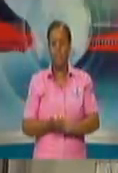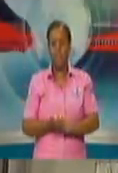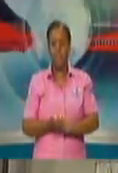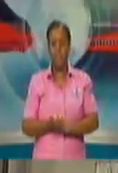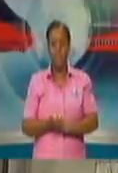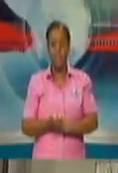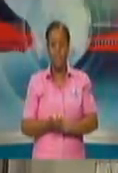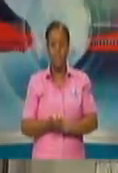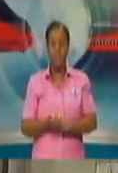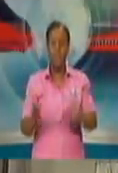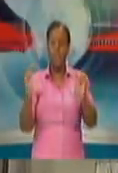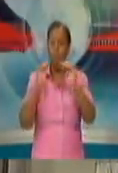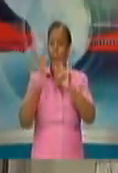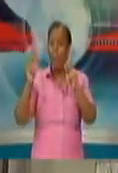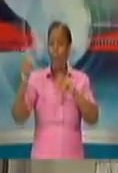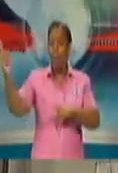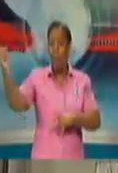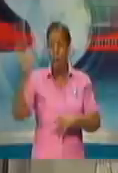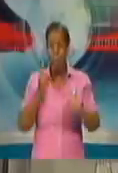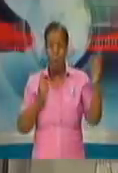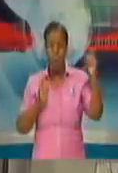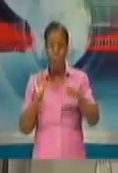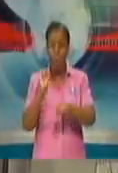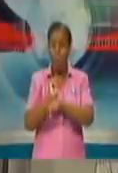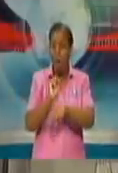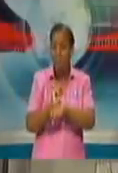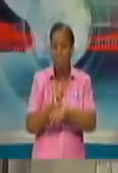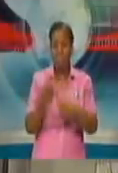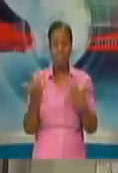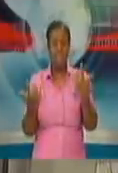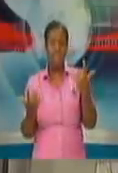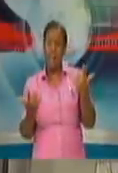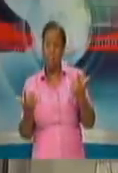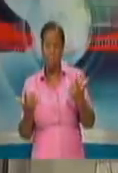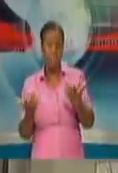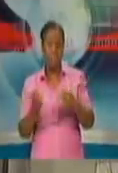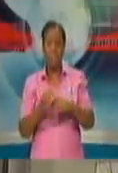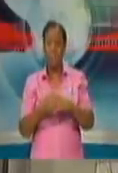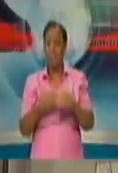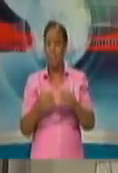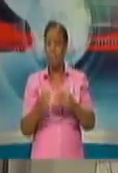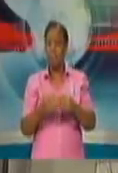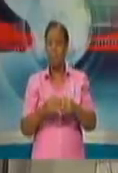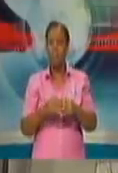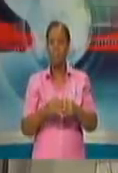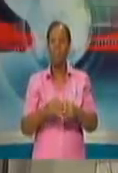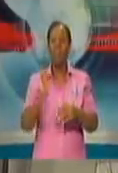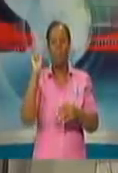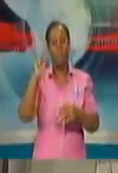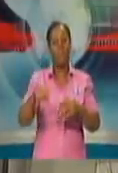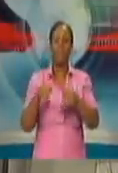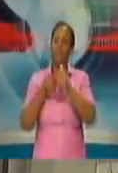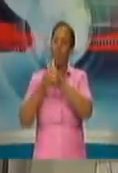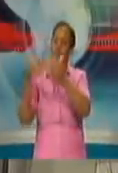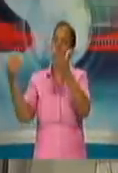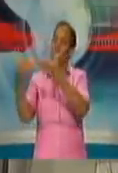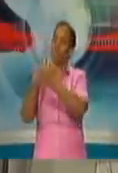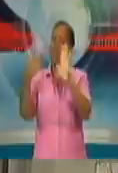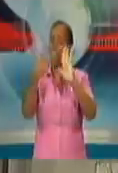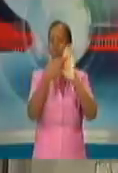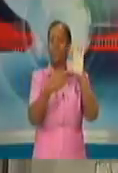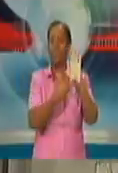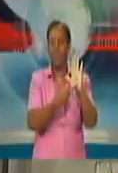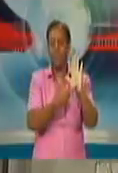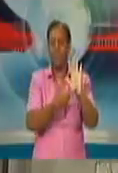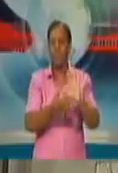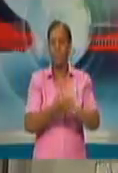interact, we must adopt the measures that will help us get through this. And